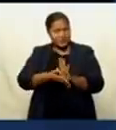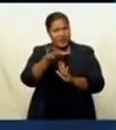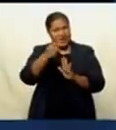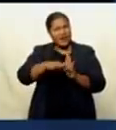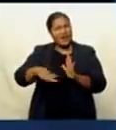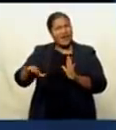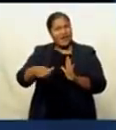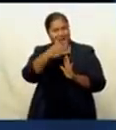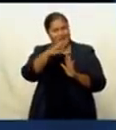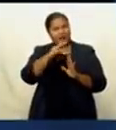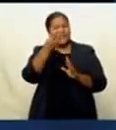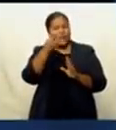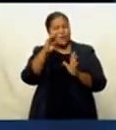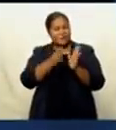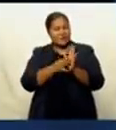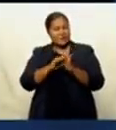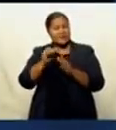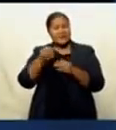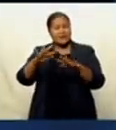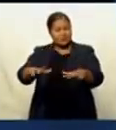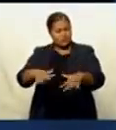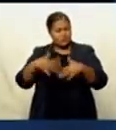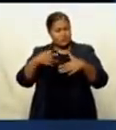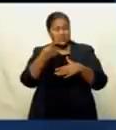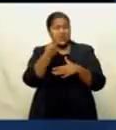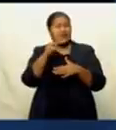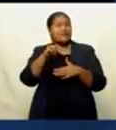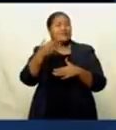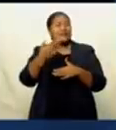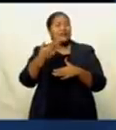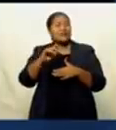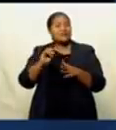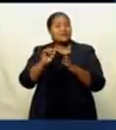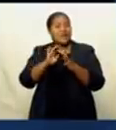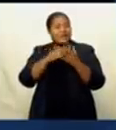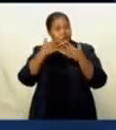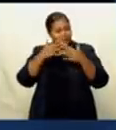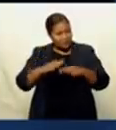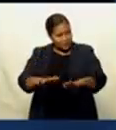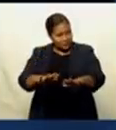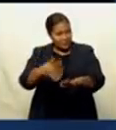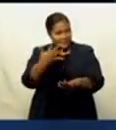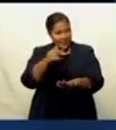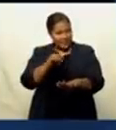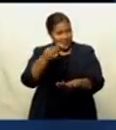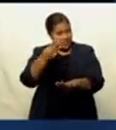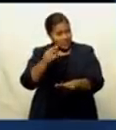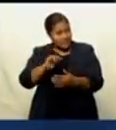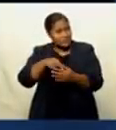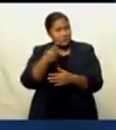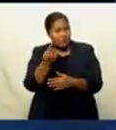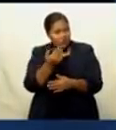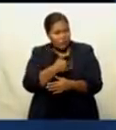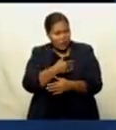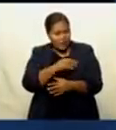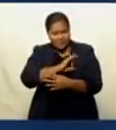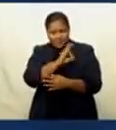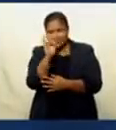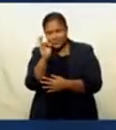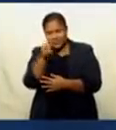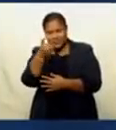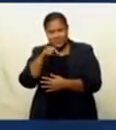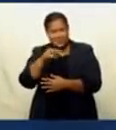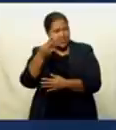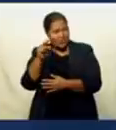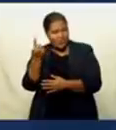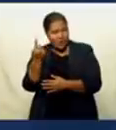to 4 metres. The next high tide is at 11.19pm, with low tide at 5.13pm tomorrow morning. Sunrise is at 6